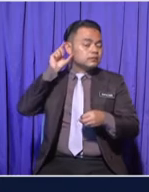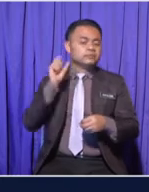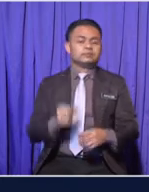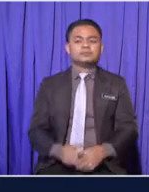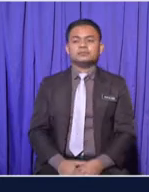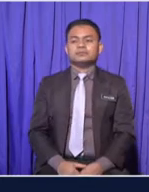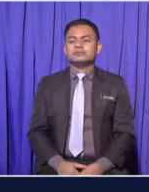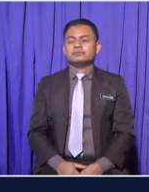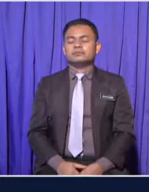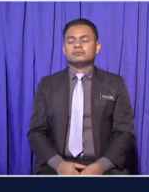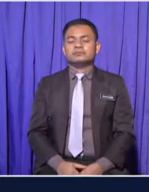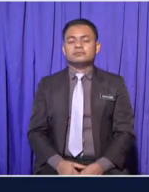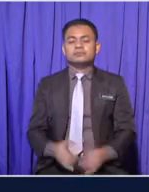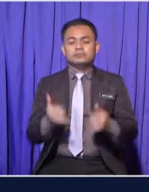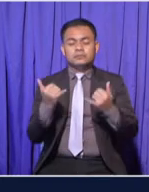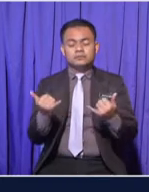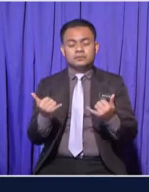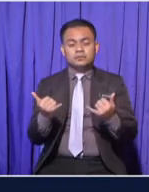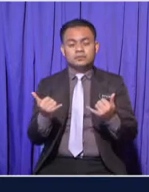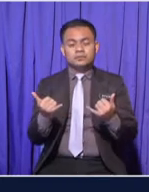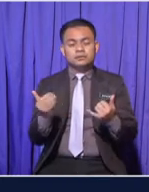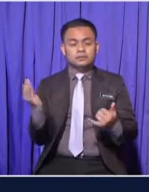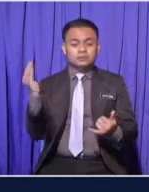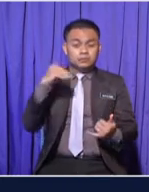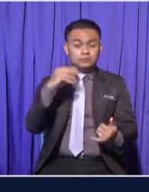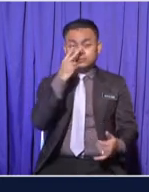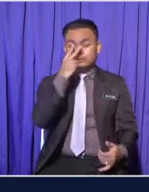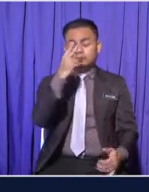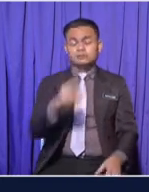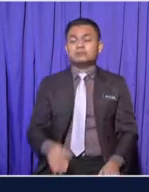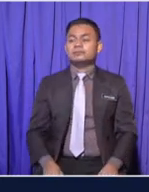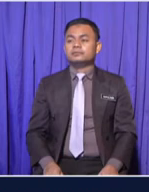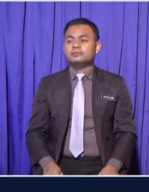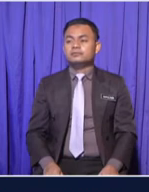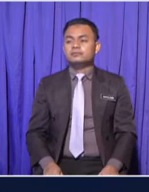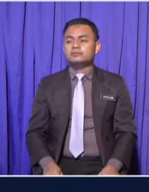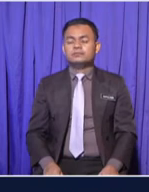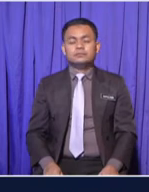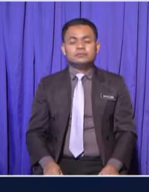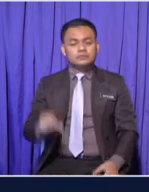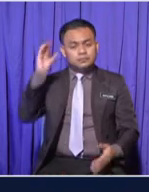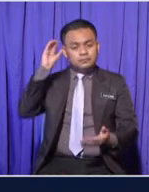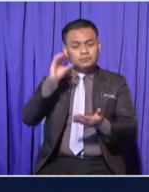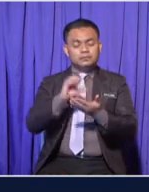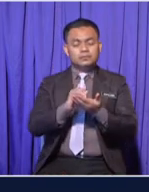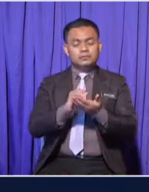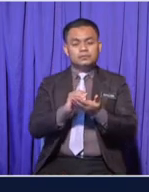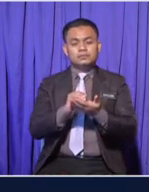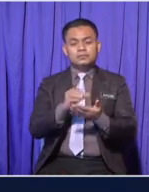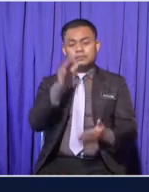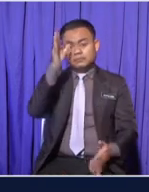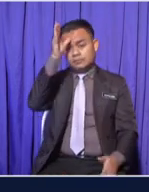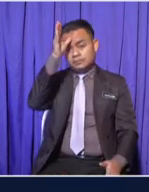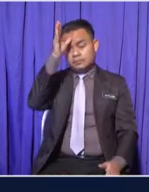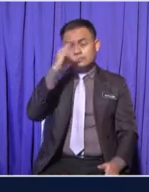Now Let's have a look At this next picture Of a mother